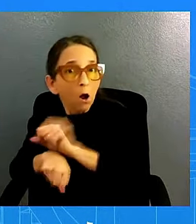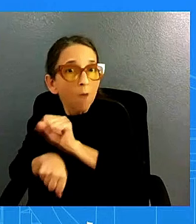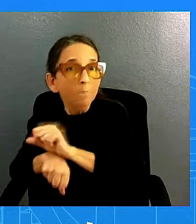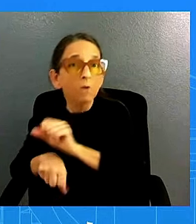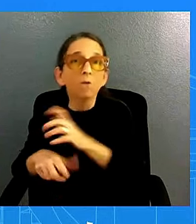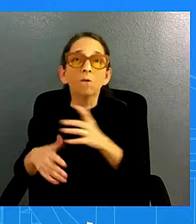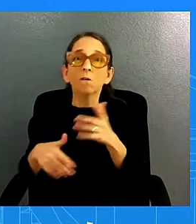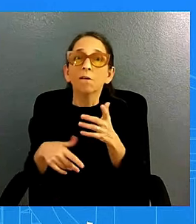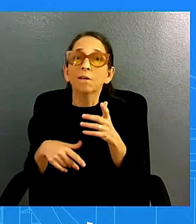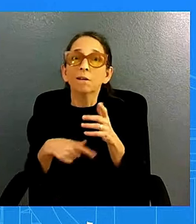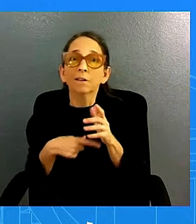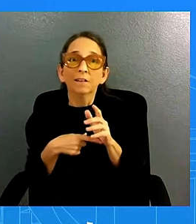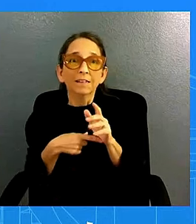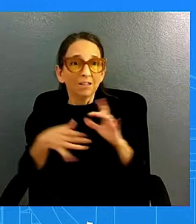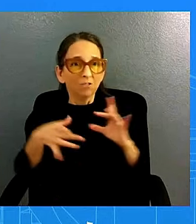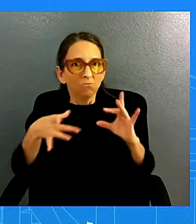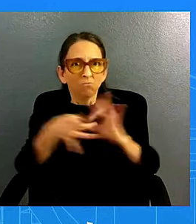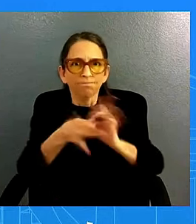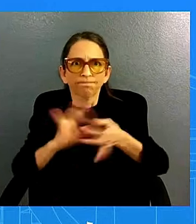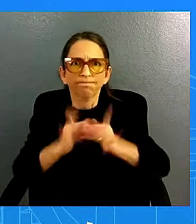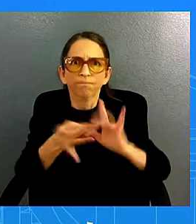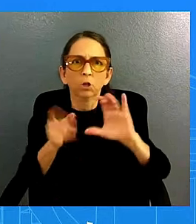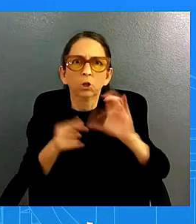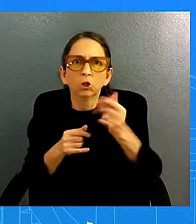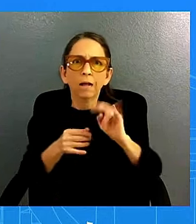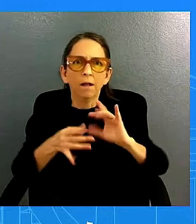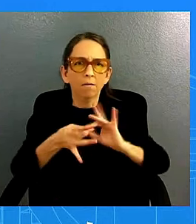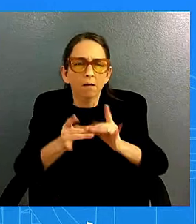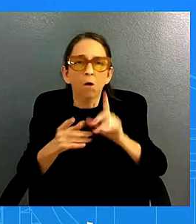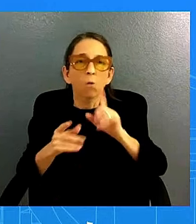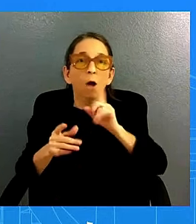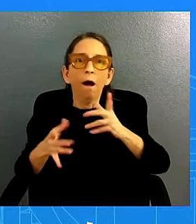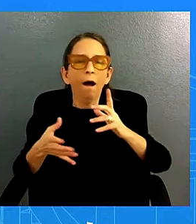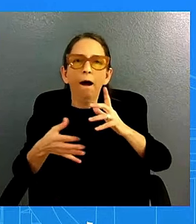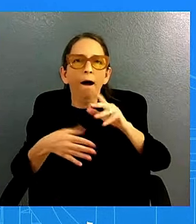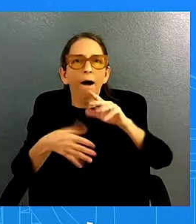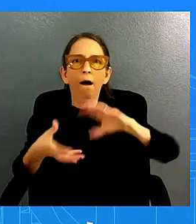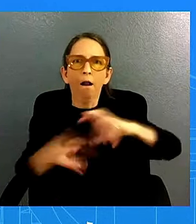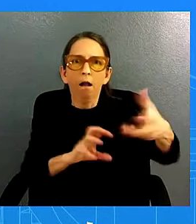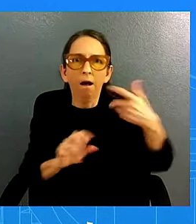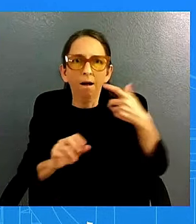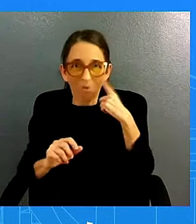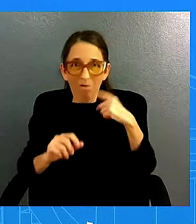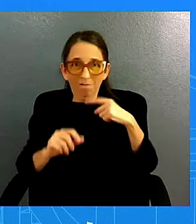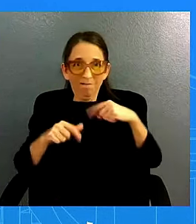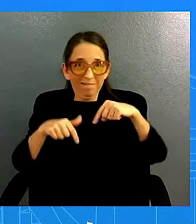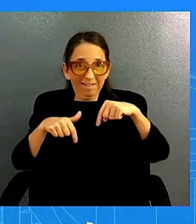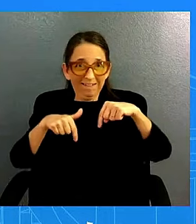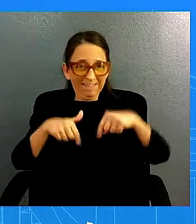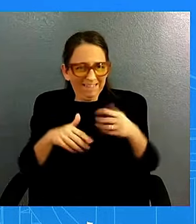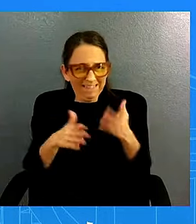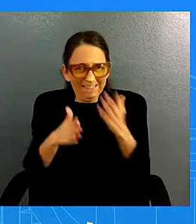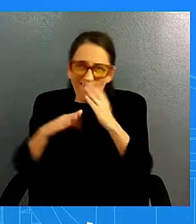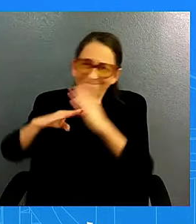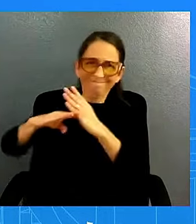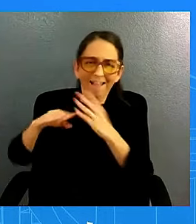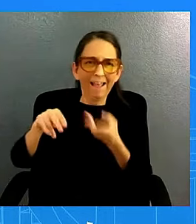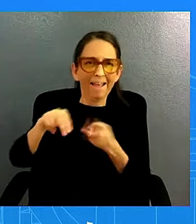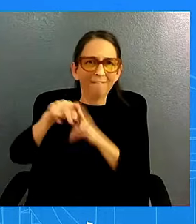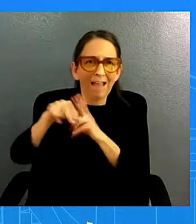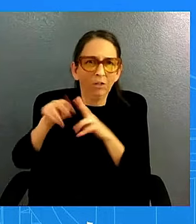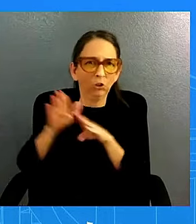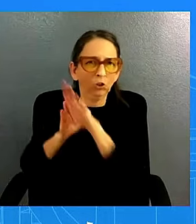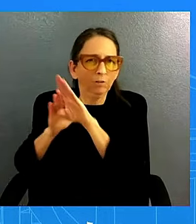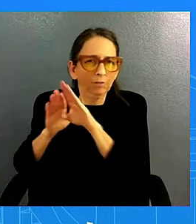so important to the disinflation and one of the charts that we highlight a lot at cea is if you look at measures of supply